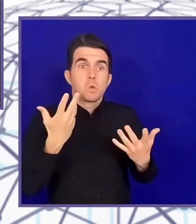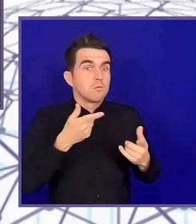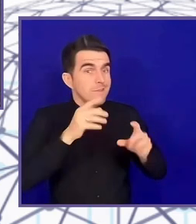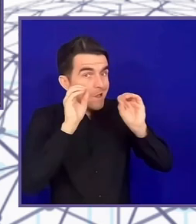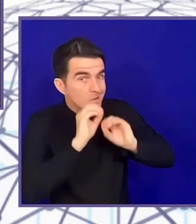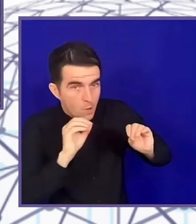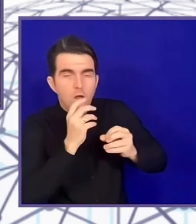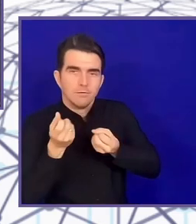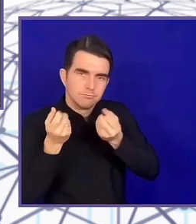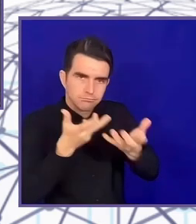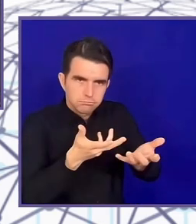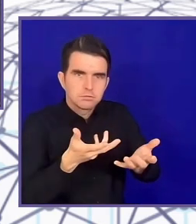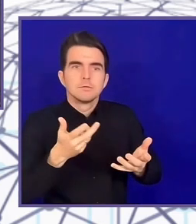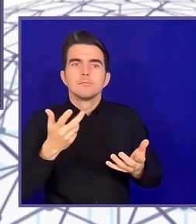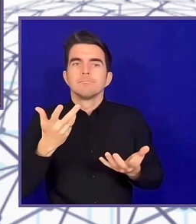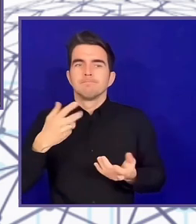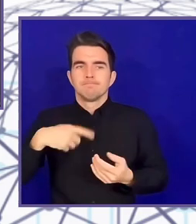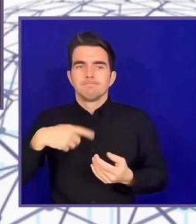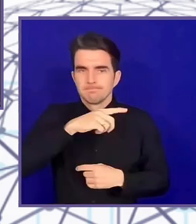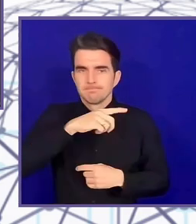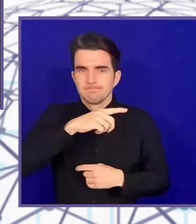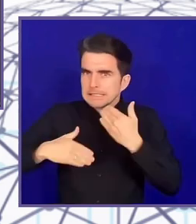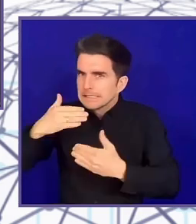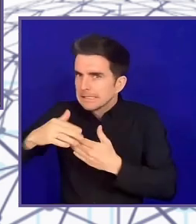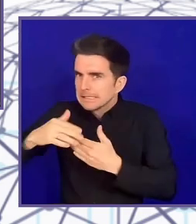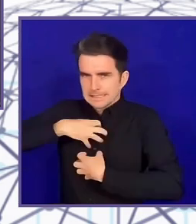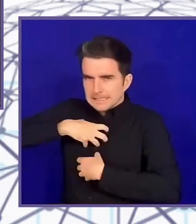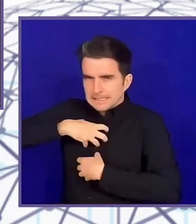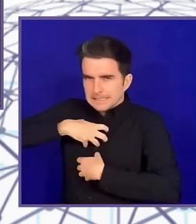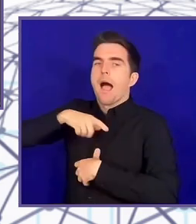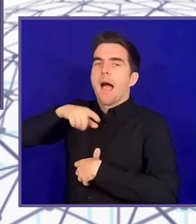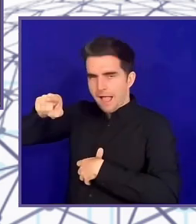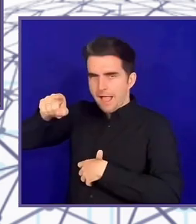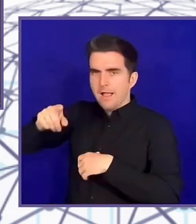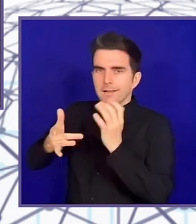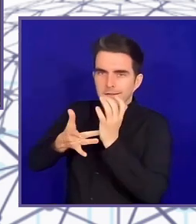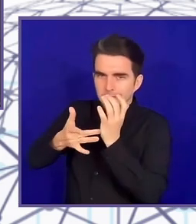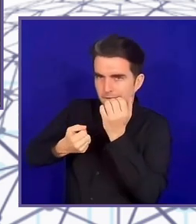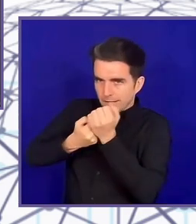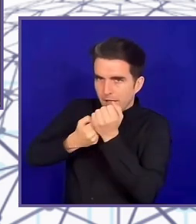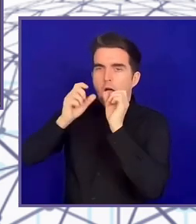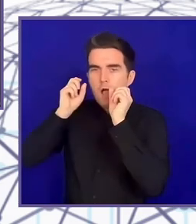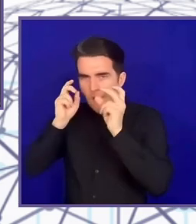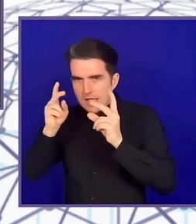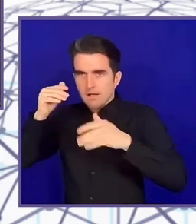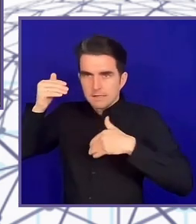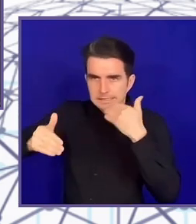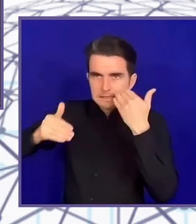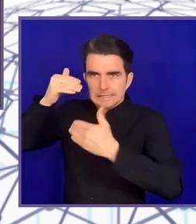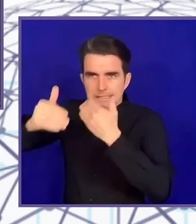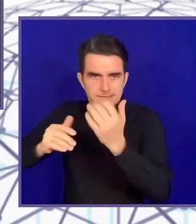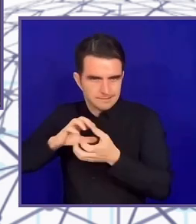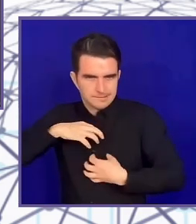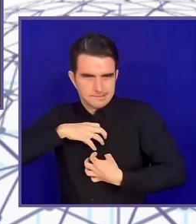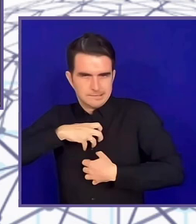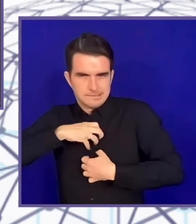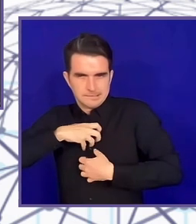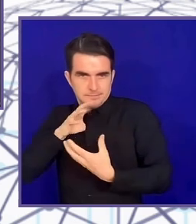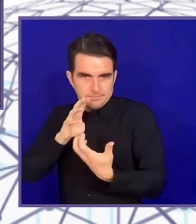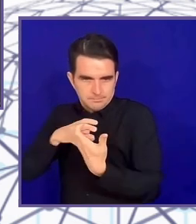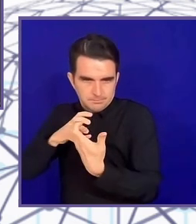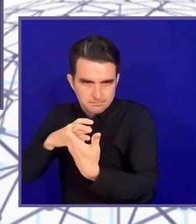But then the technology that is coming, the AT that is coming, doesn't factor the fact that